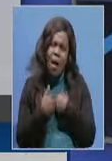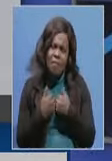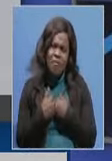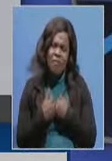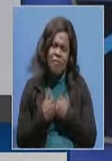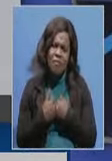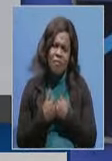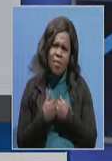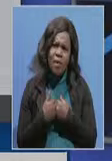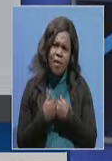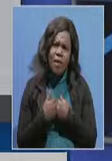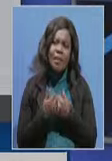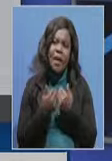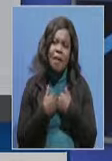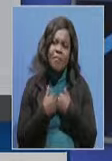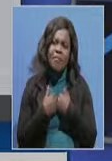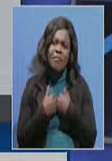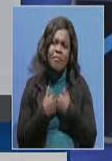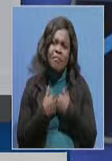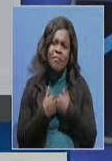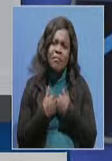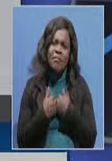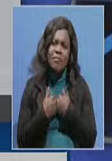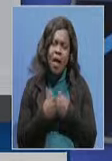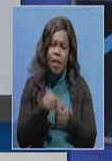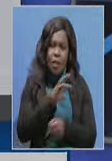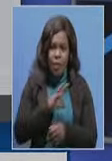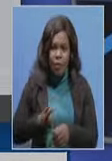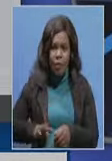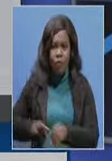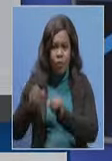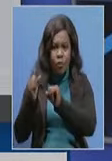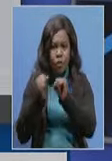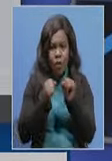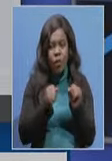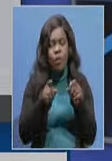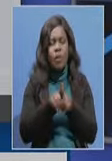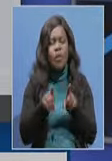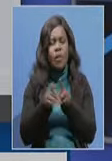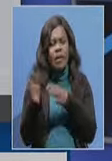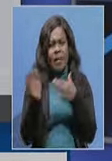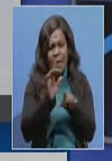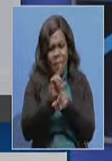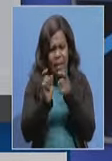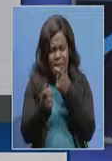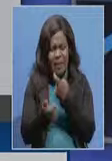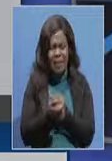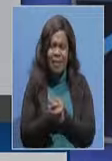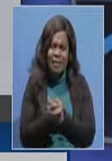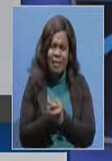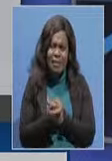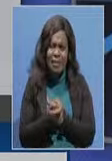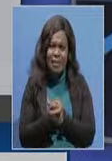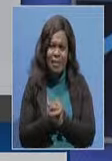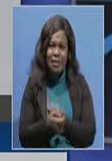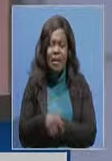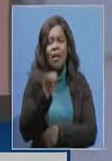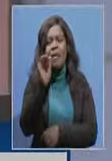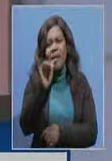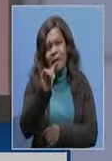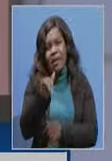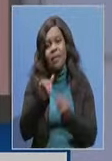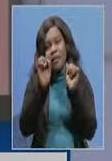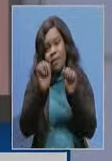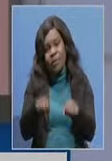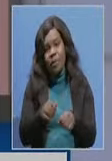have food security and climate change harmonized? Yes, it's